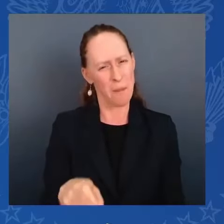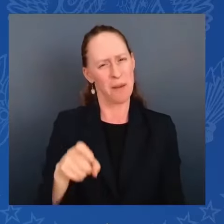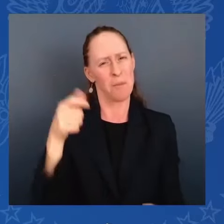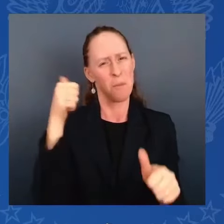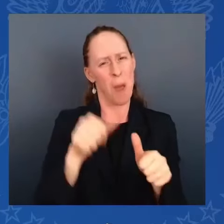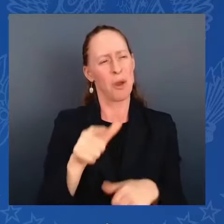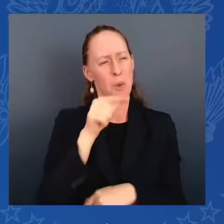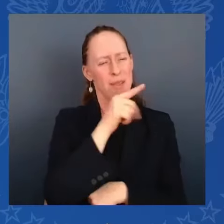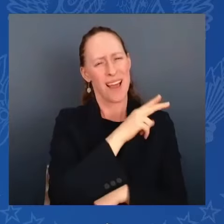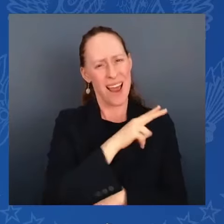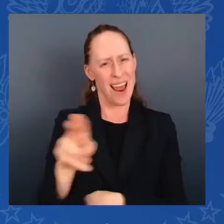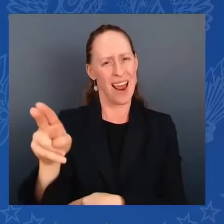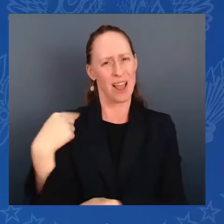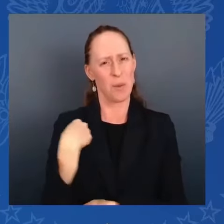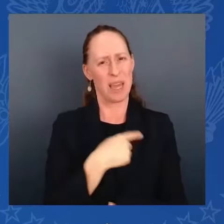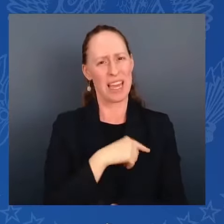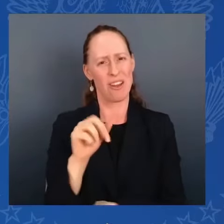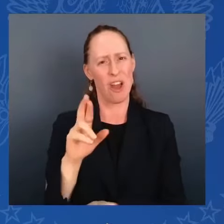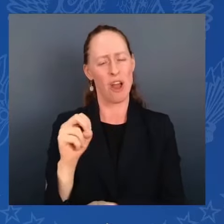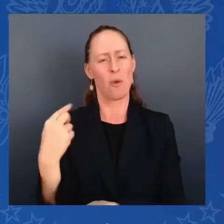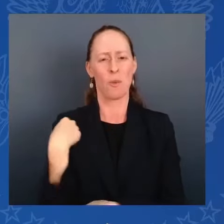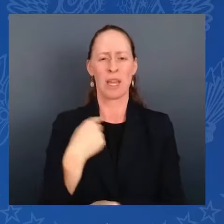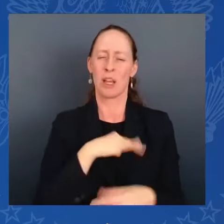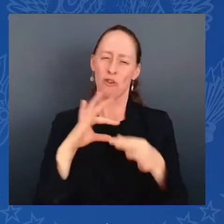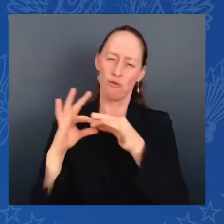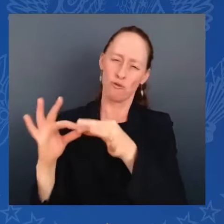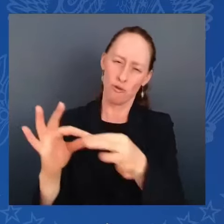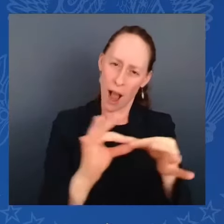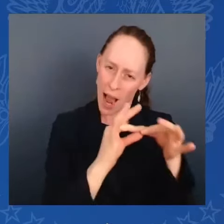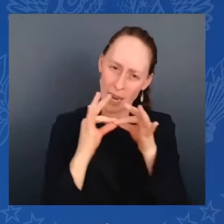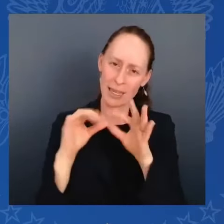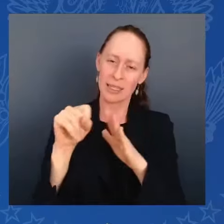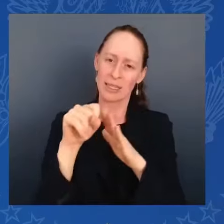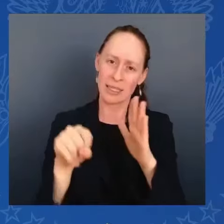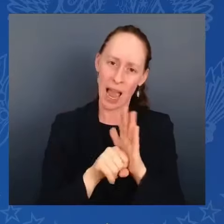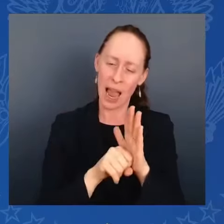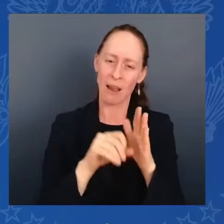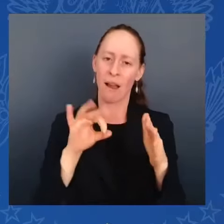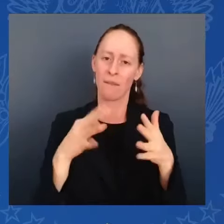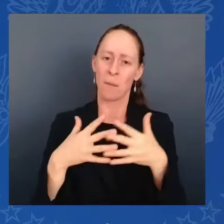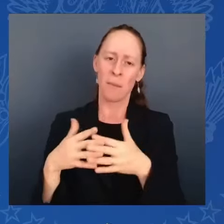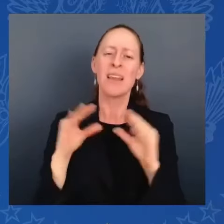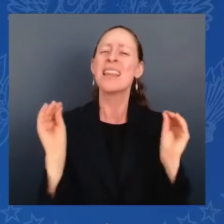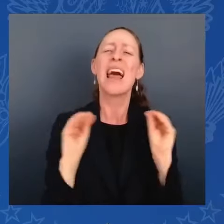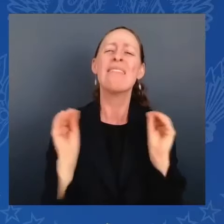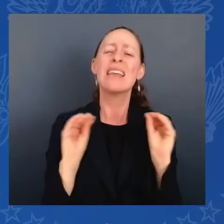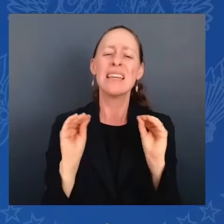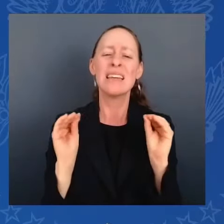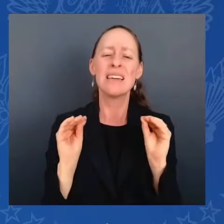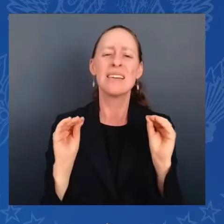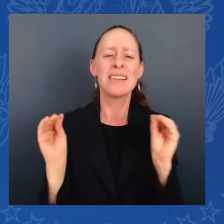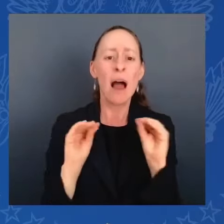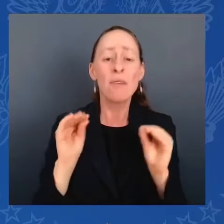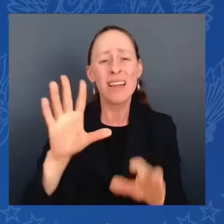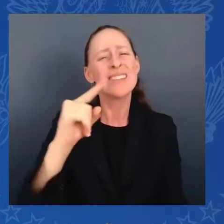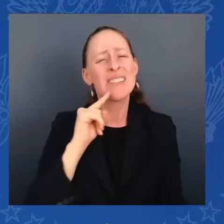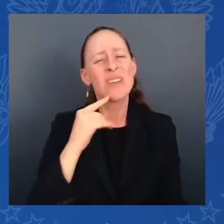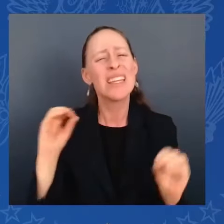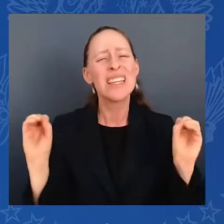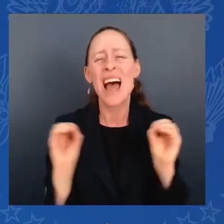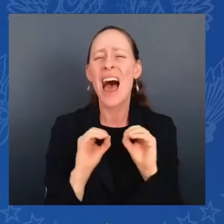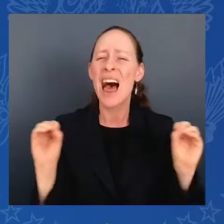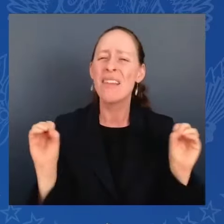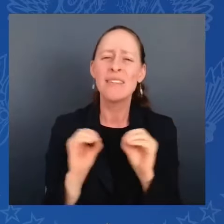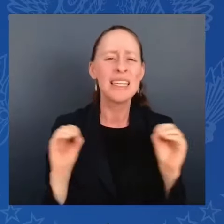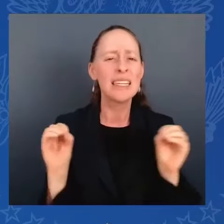The United — And there's nothing, nothing beyond — and I mean this from the bottom of my heart, there is nothing beyond our capacity, nothing when we